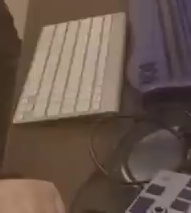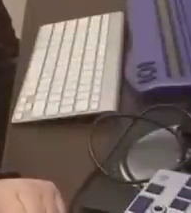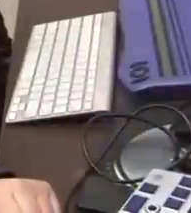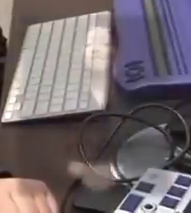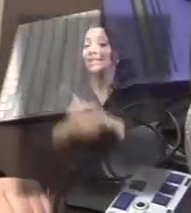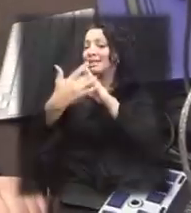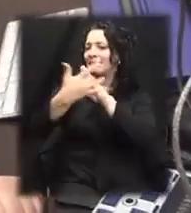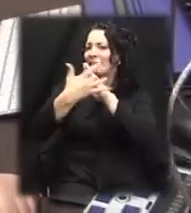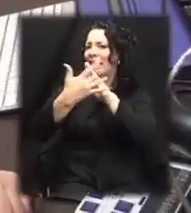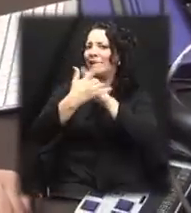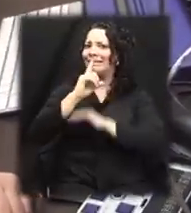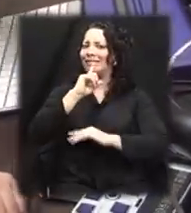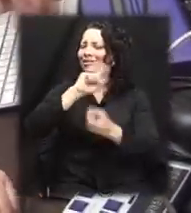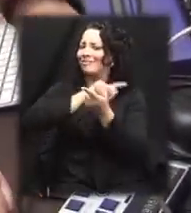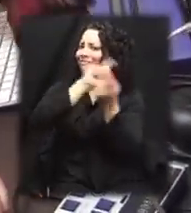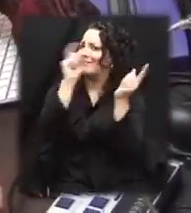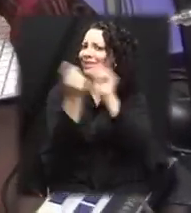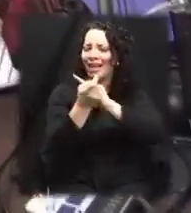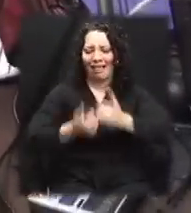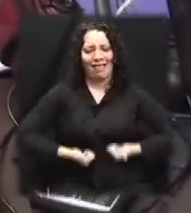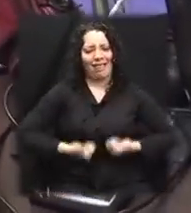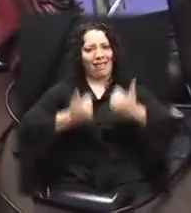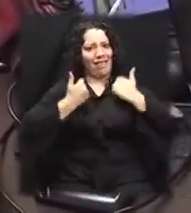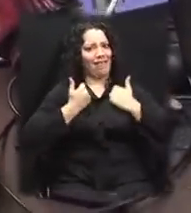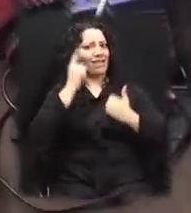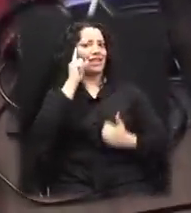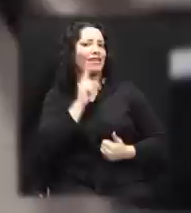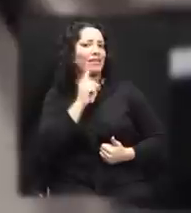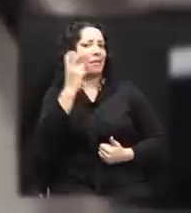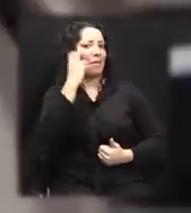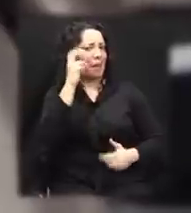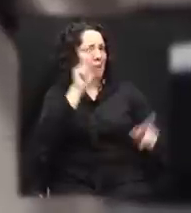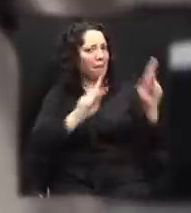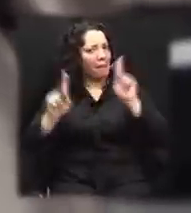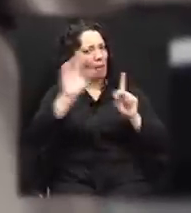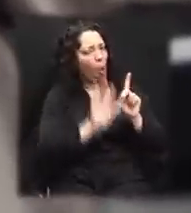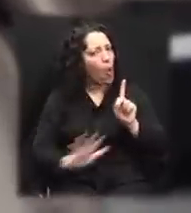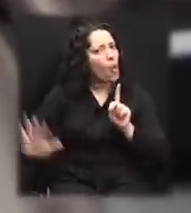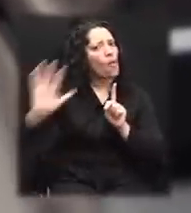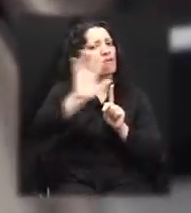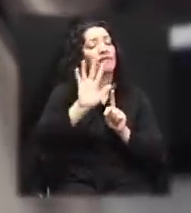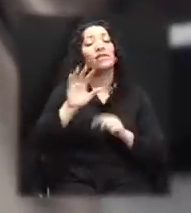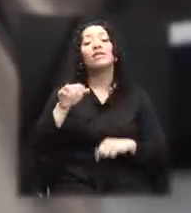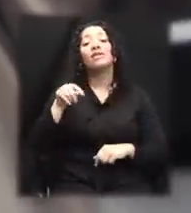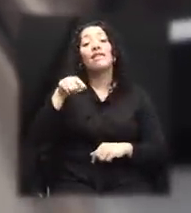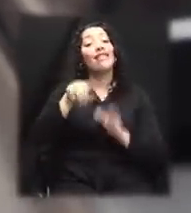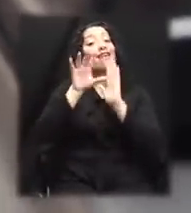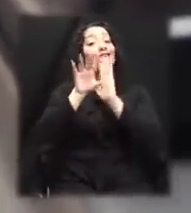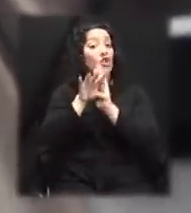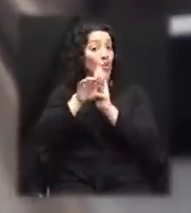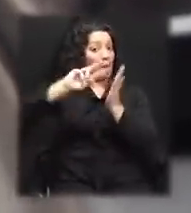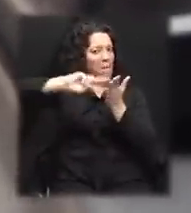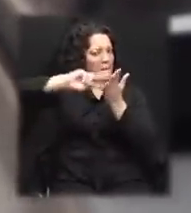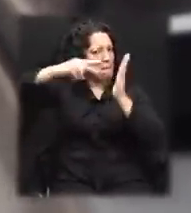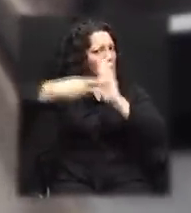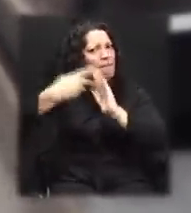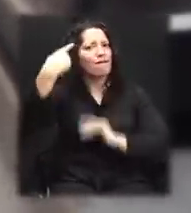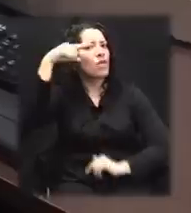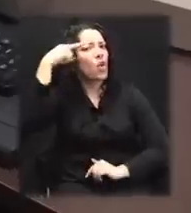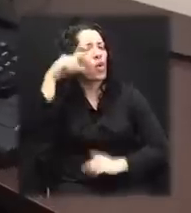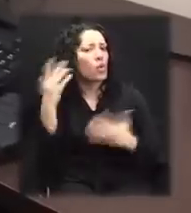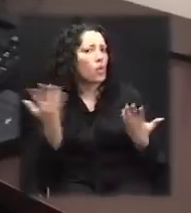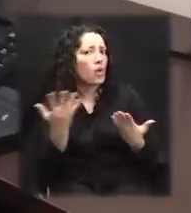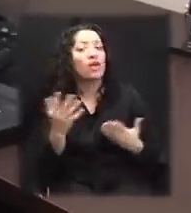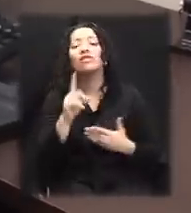Technology has greatly changed the lives of deafblind people. The purpose of this video is to highlight a variety of